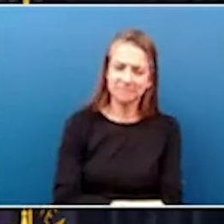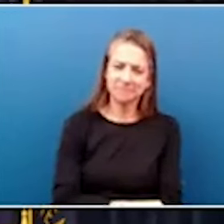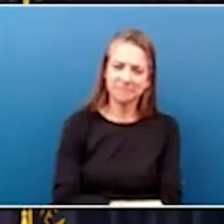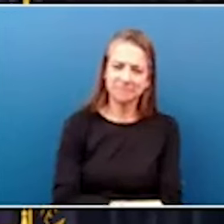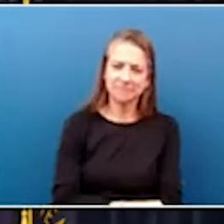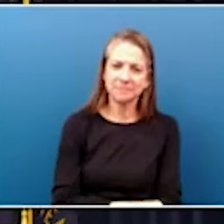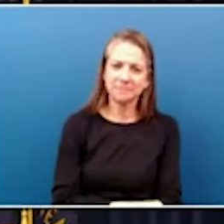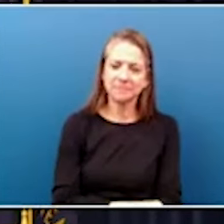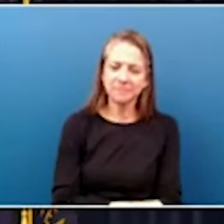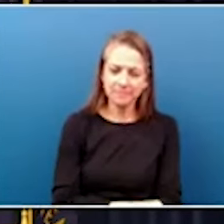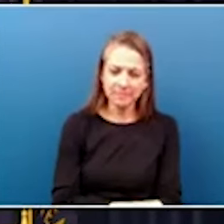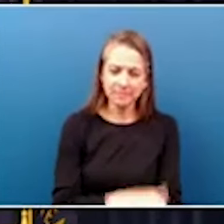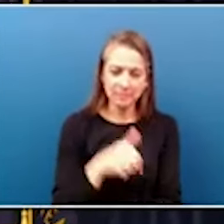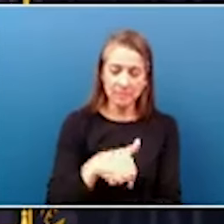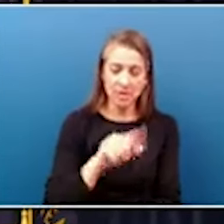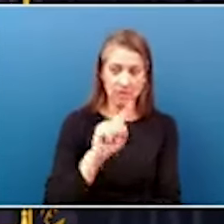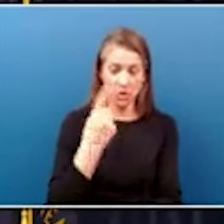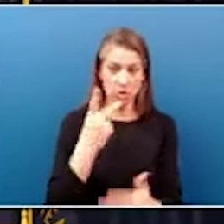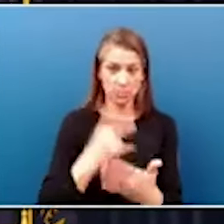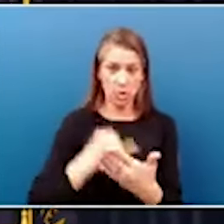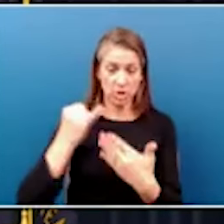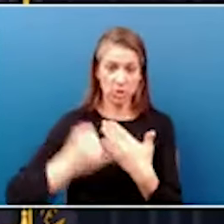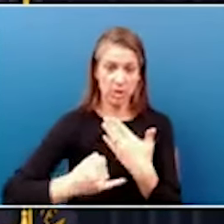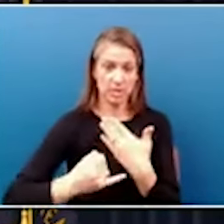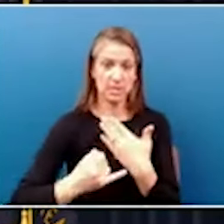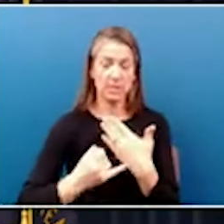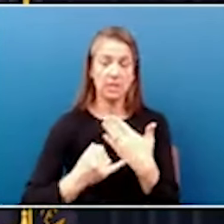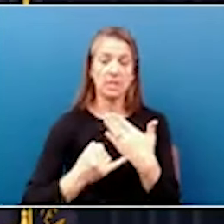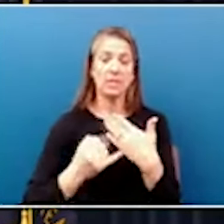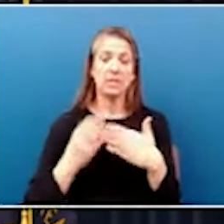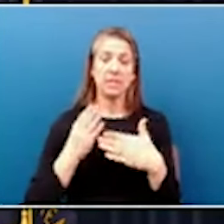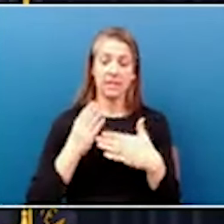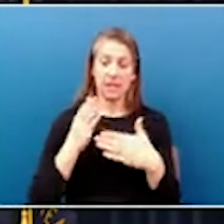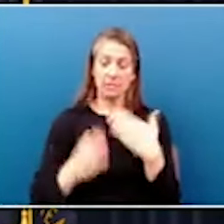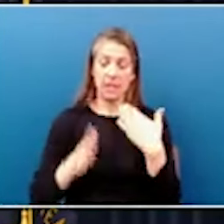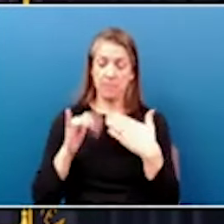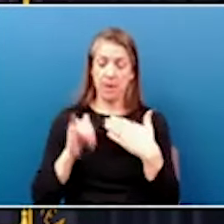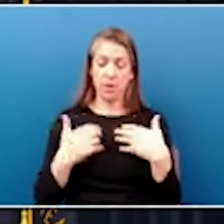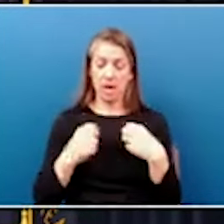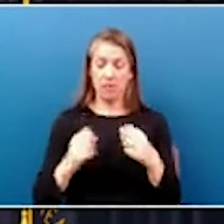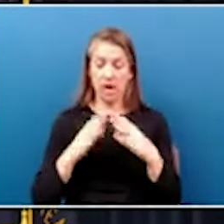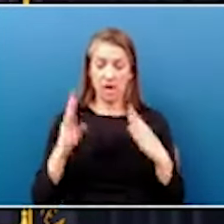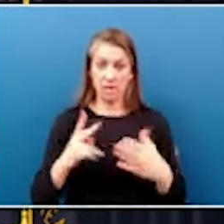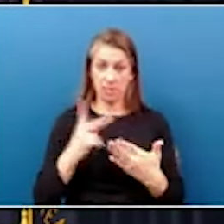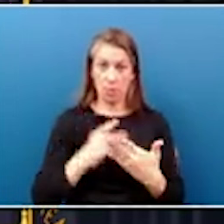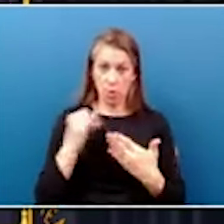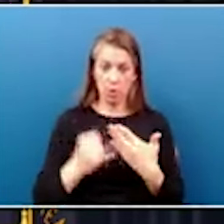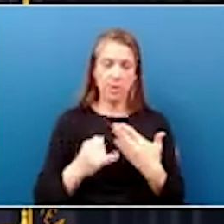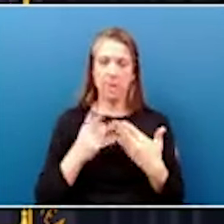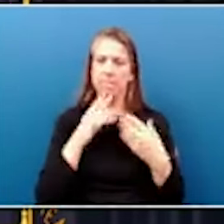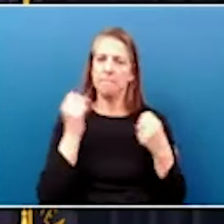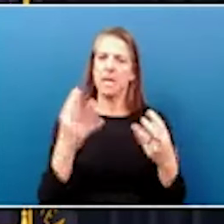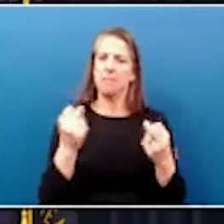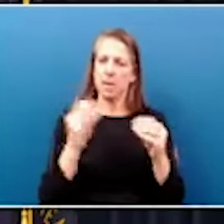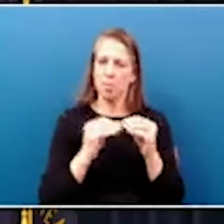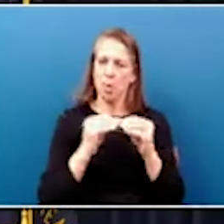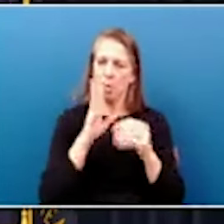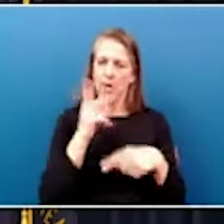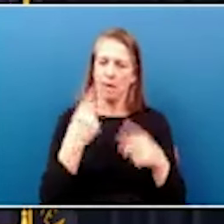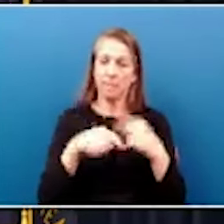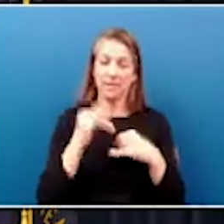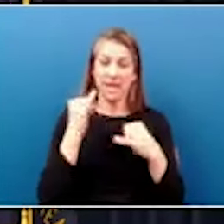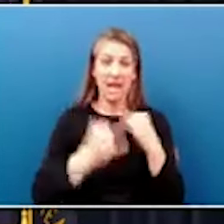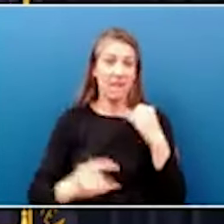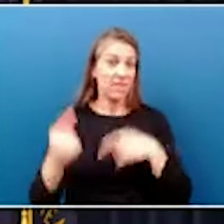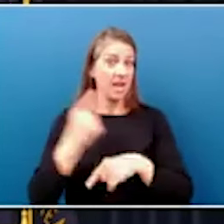This was the first project completed from the Recovery Housing Program and many more are to come. At the end of the day we also